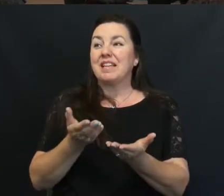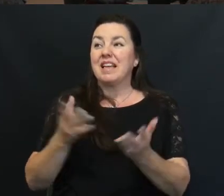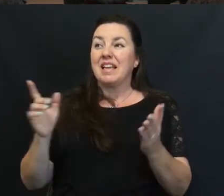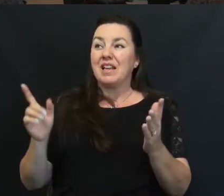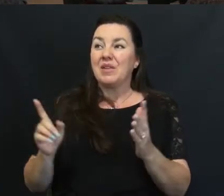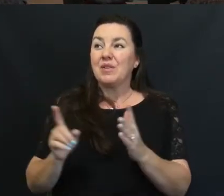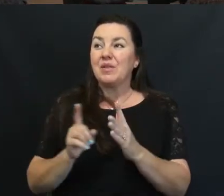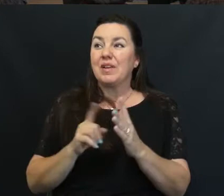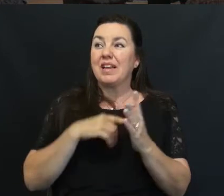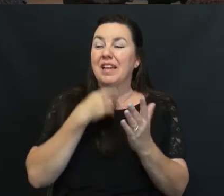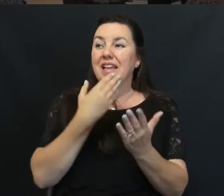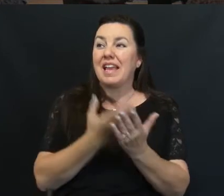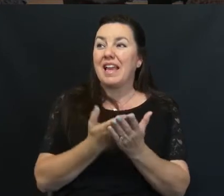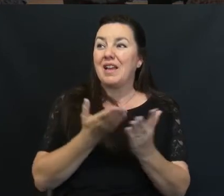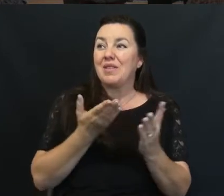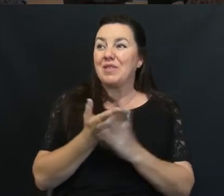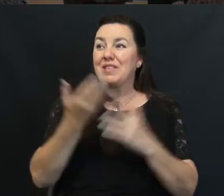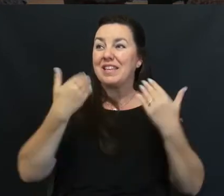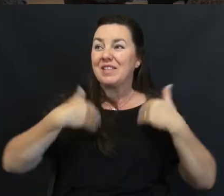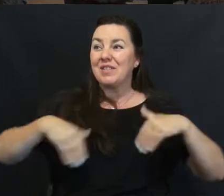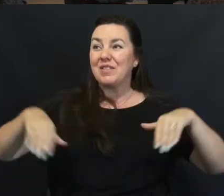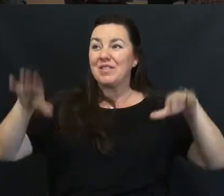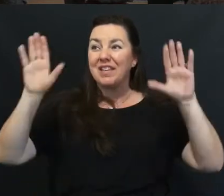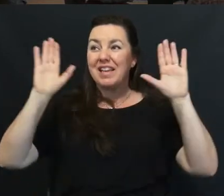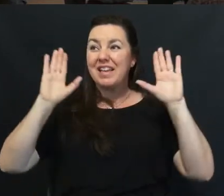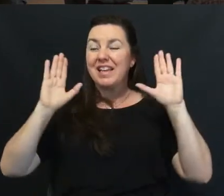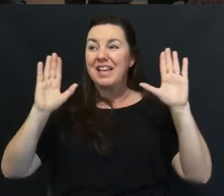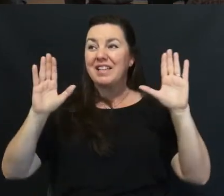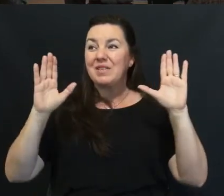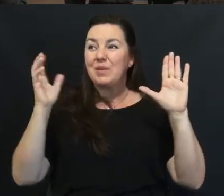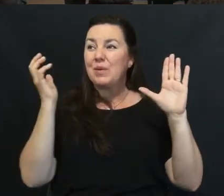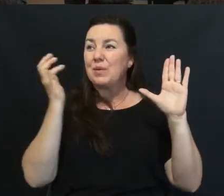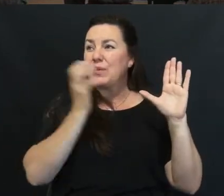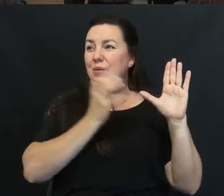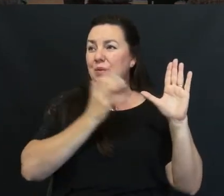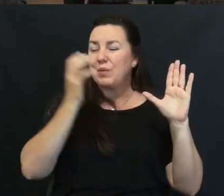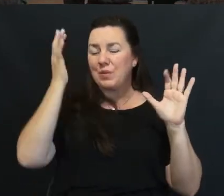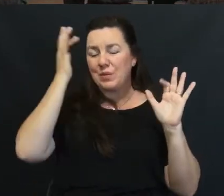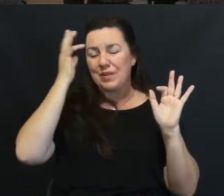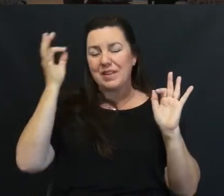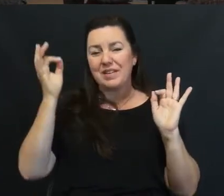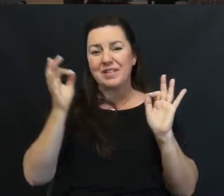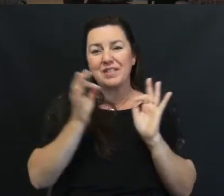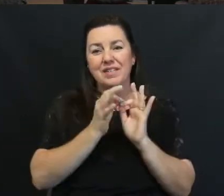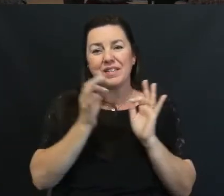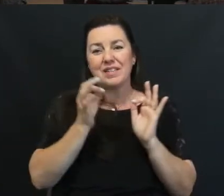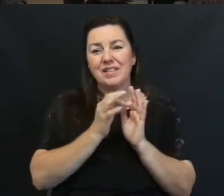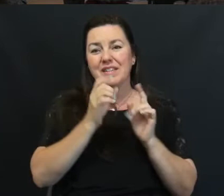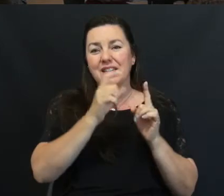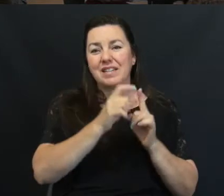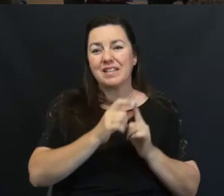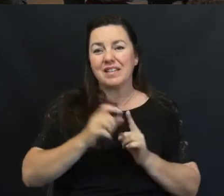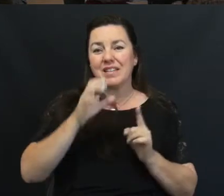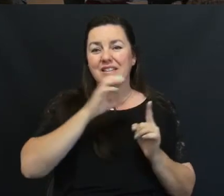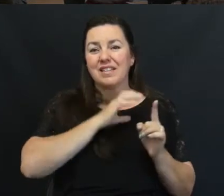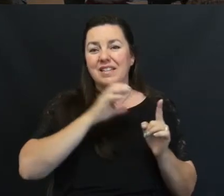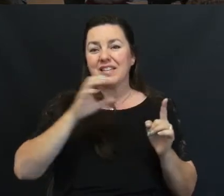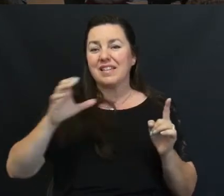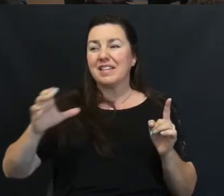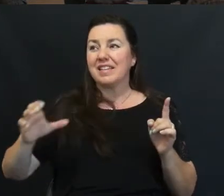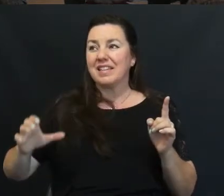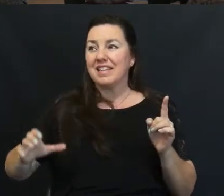came to us through sacrifice. Oh, heed the faithful words of